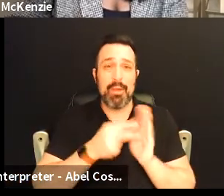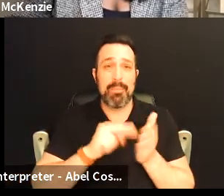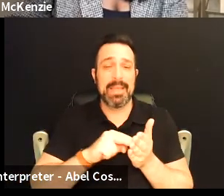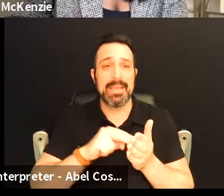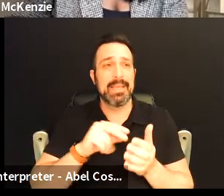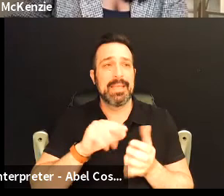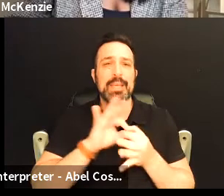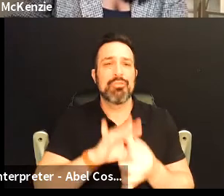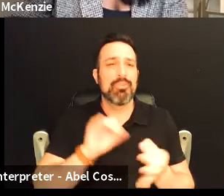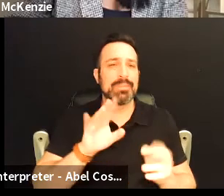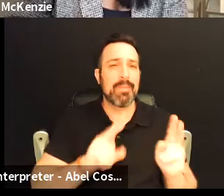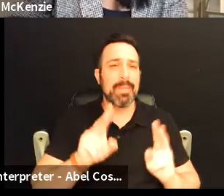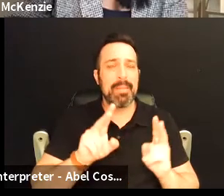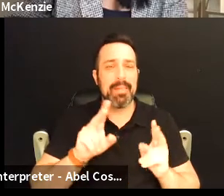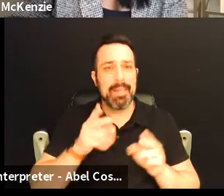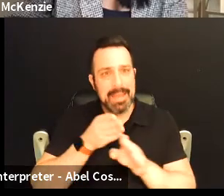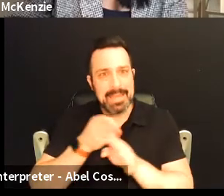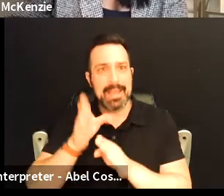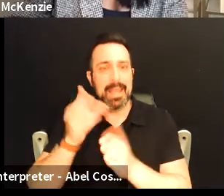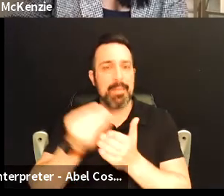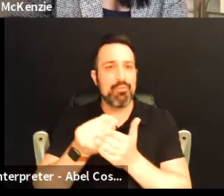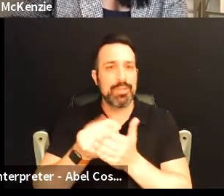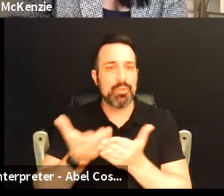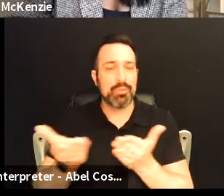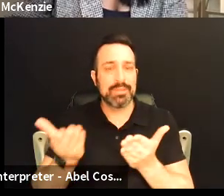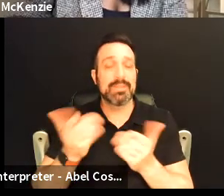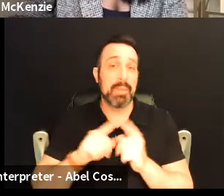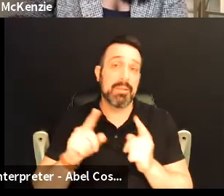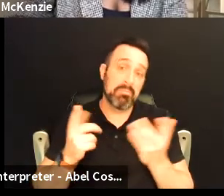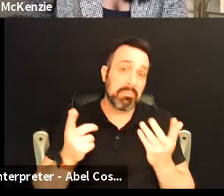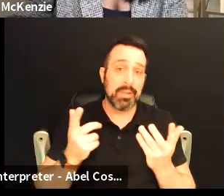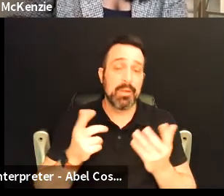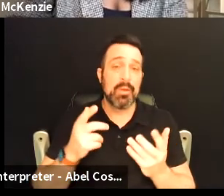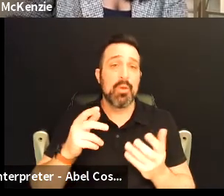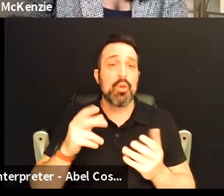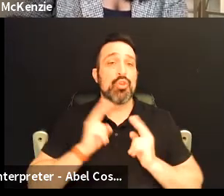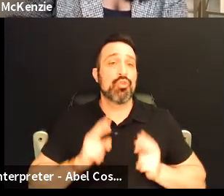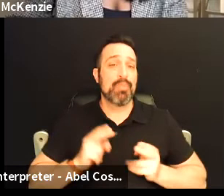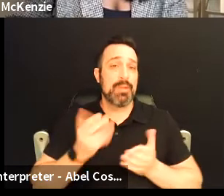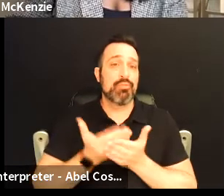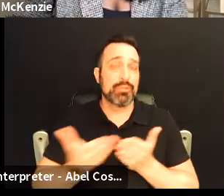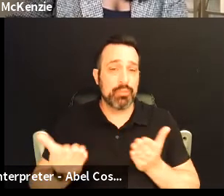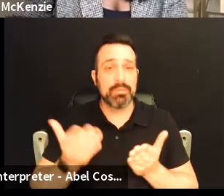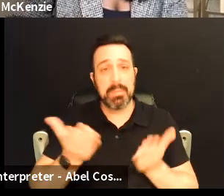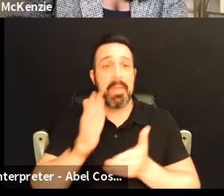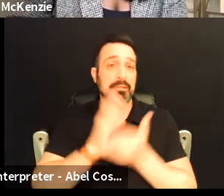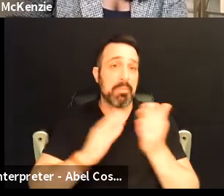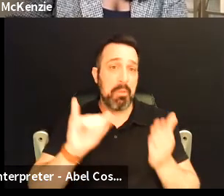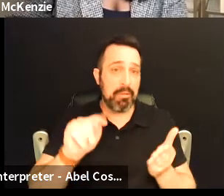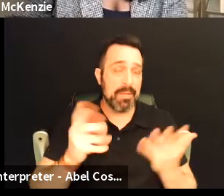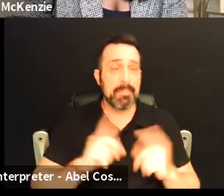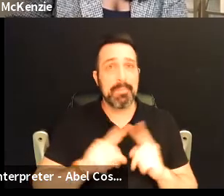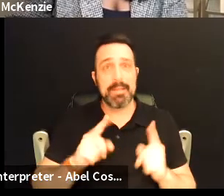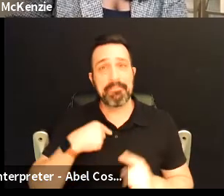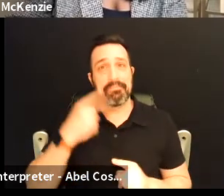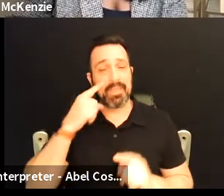of people you know dedicating their resources although that might be i mean they're human resources although that might be part of it um but i